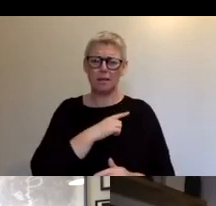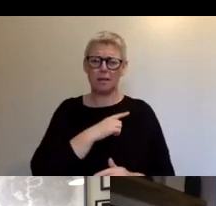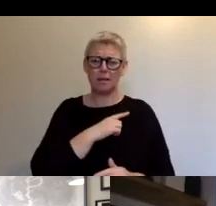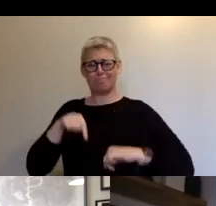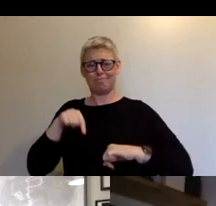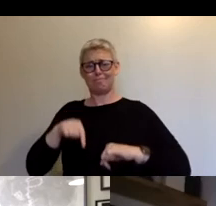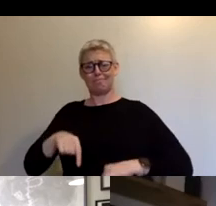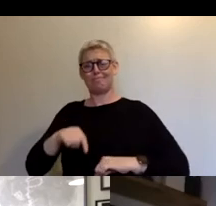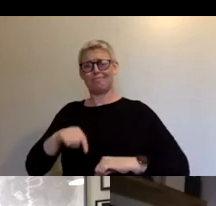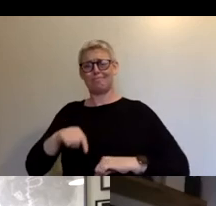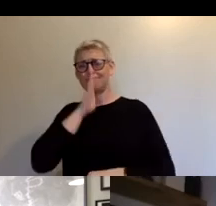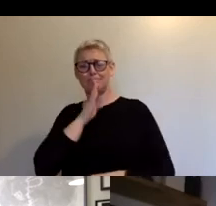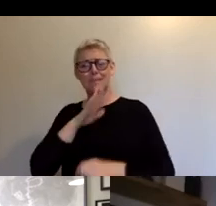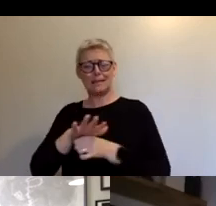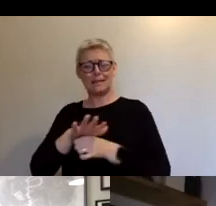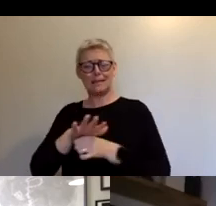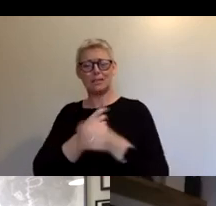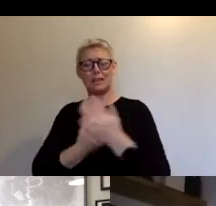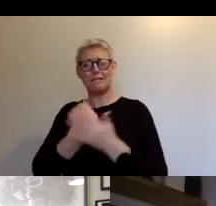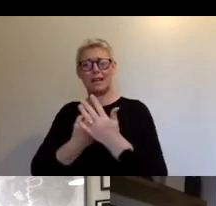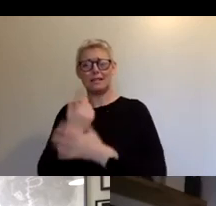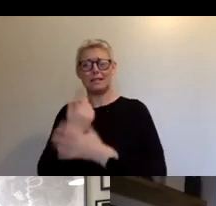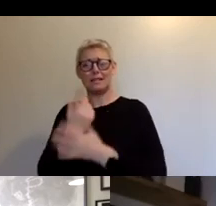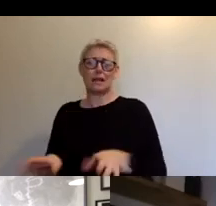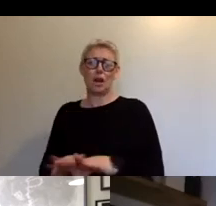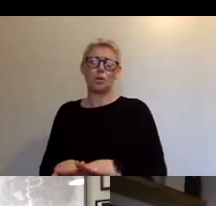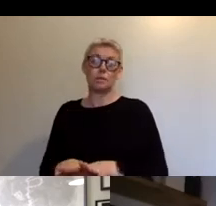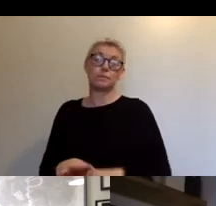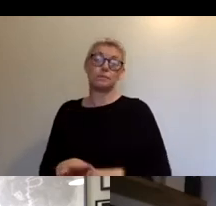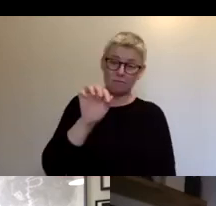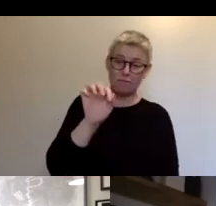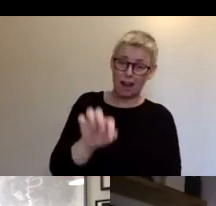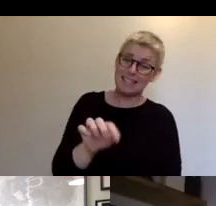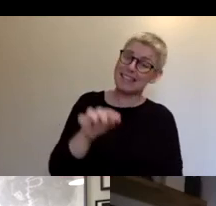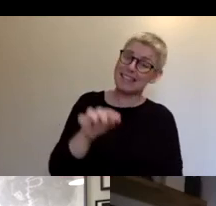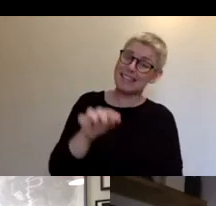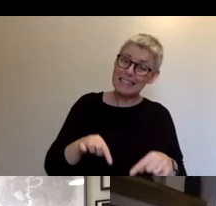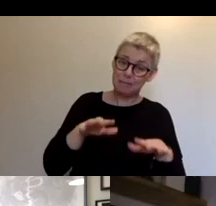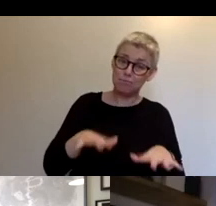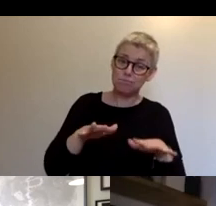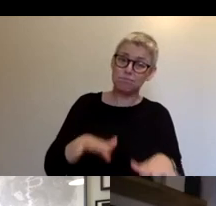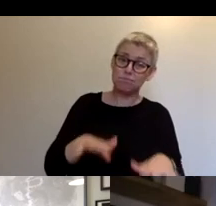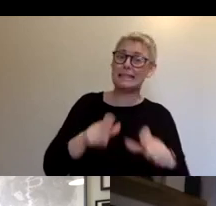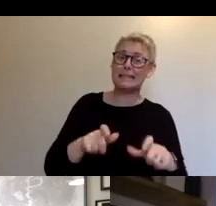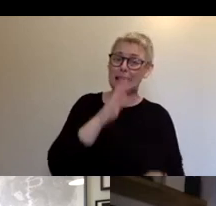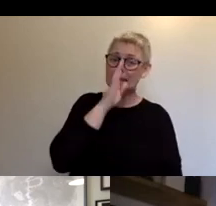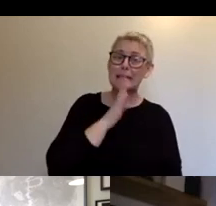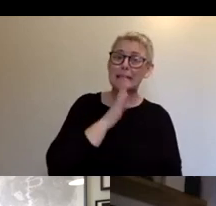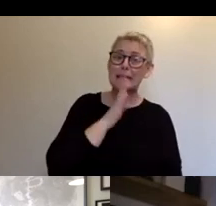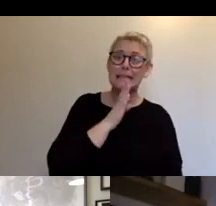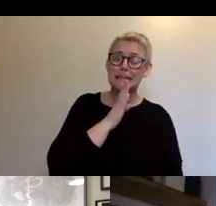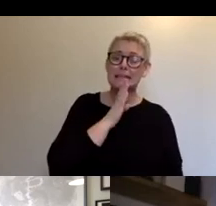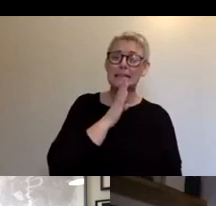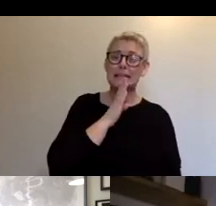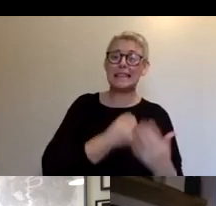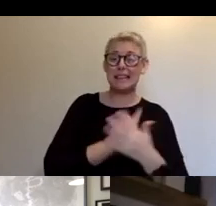pandemic with events. And I guess I would say it's still a sad situation here as well. We're talking about small sort of, um, sort of